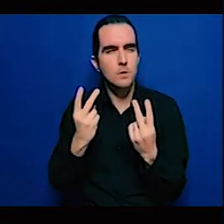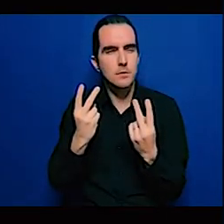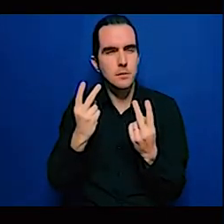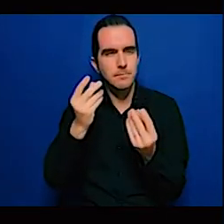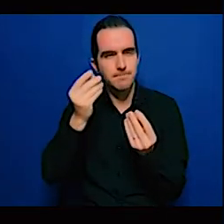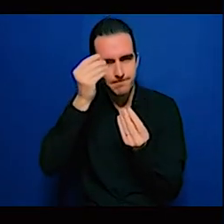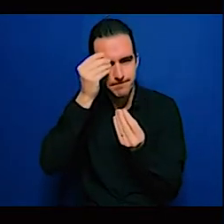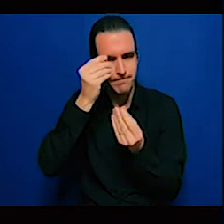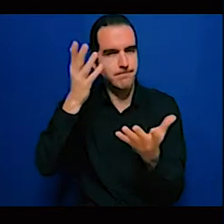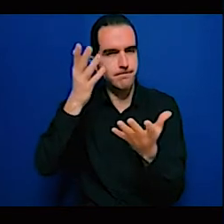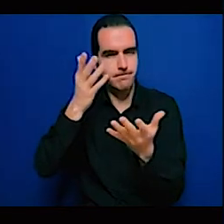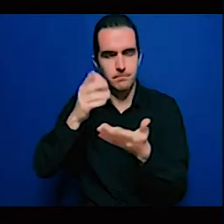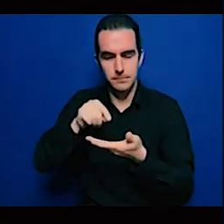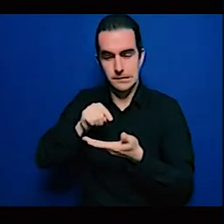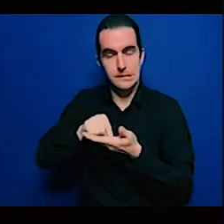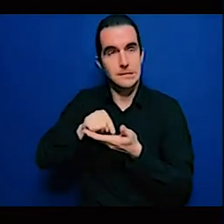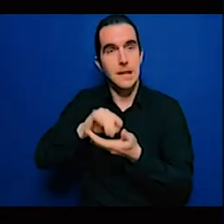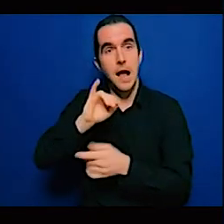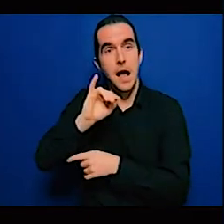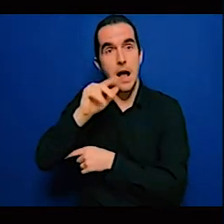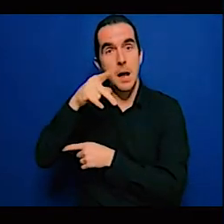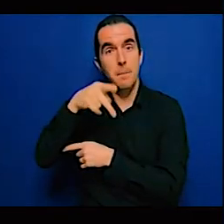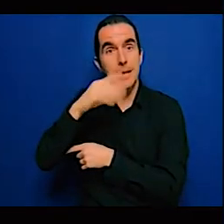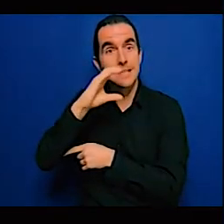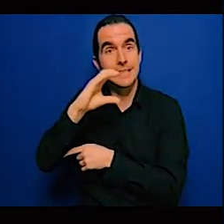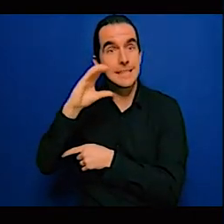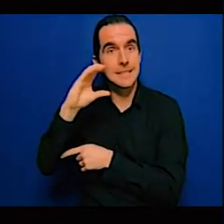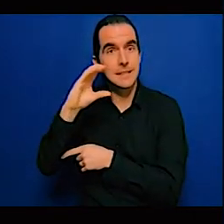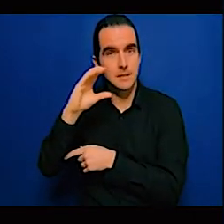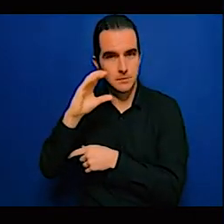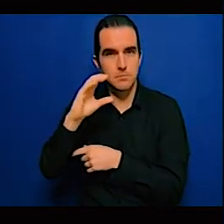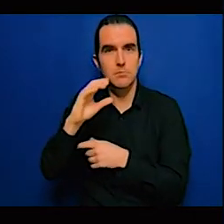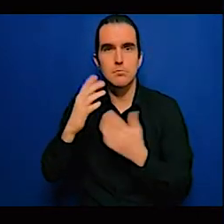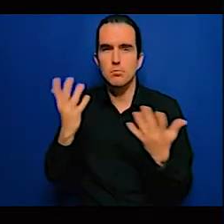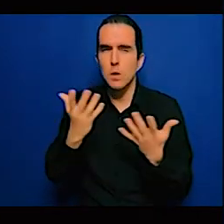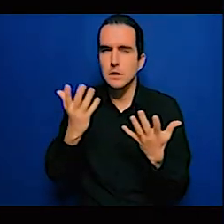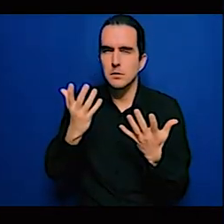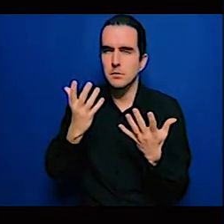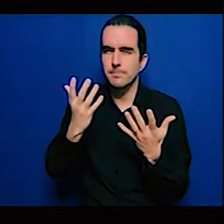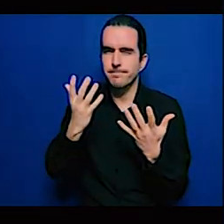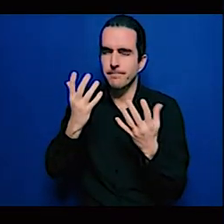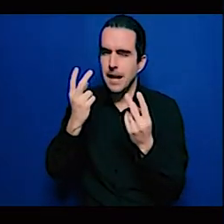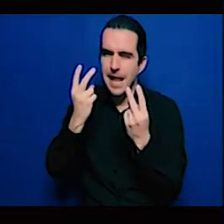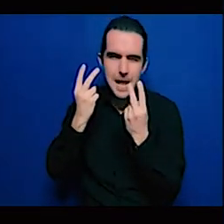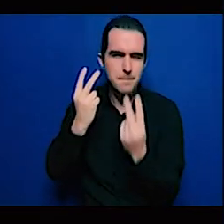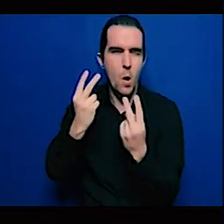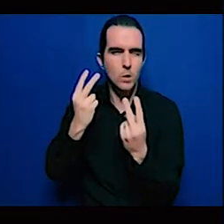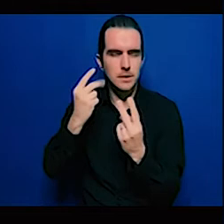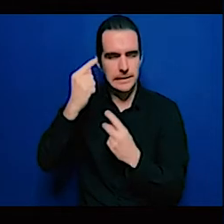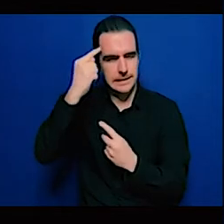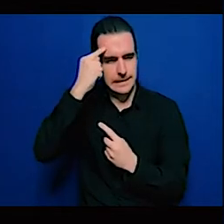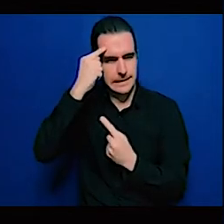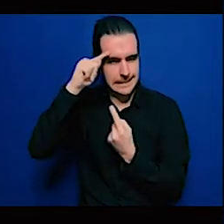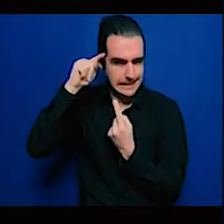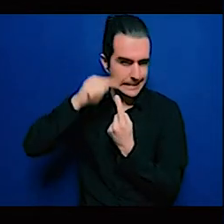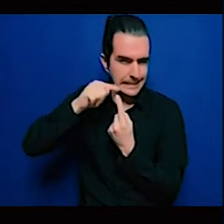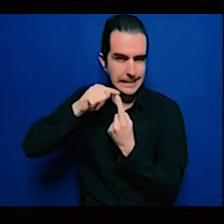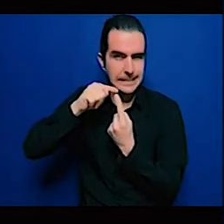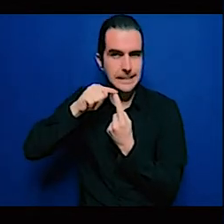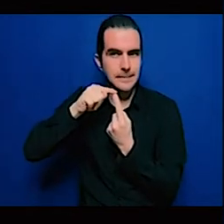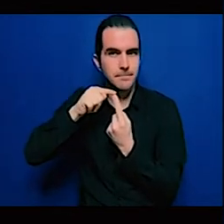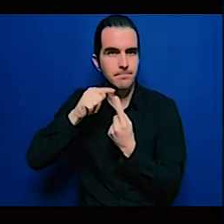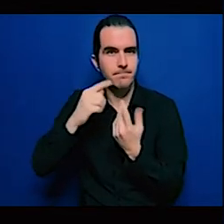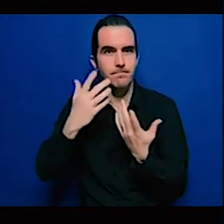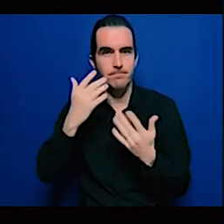in mind is the 1.5 degrees global warming for 2050-2060,